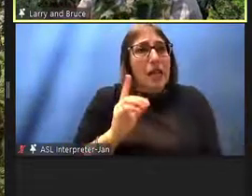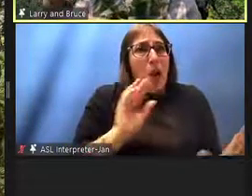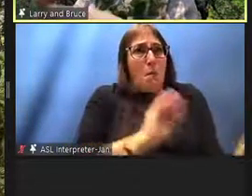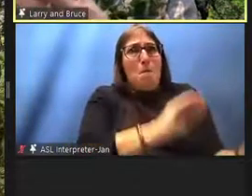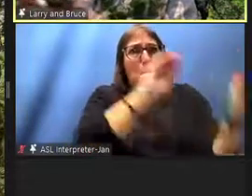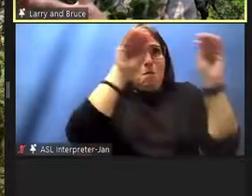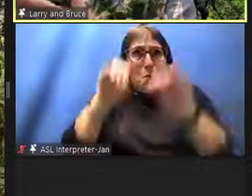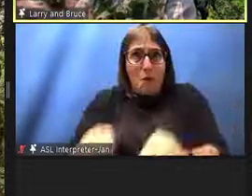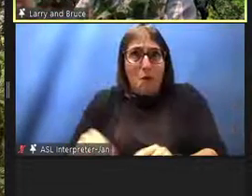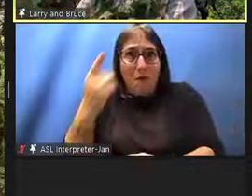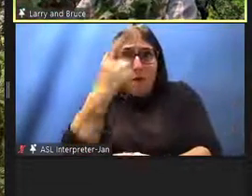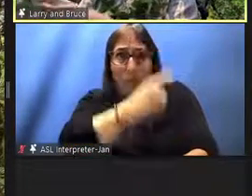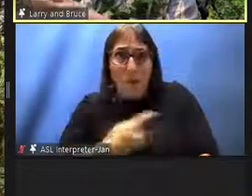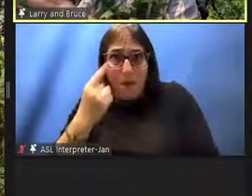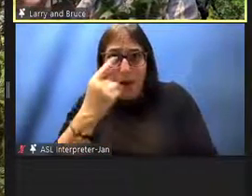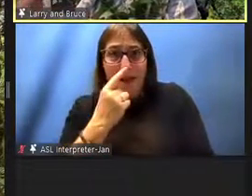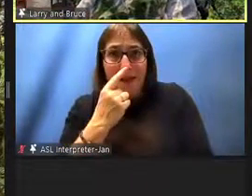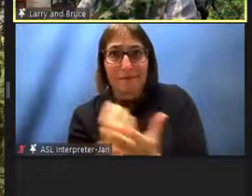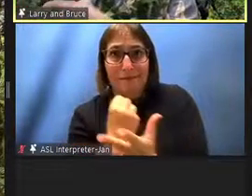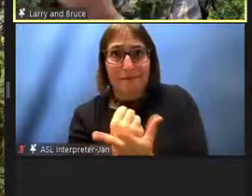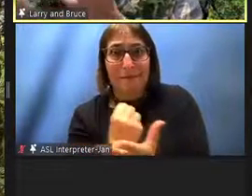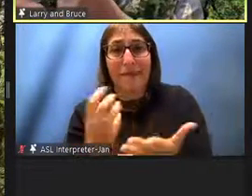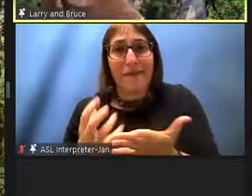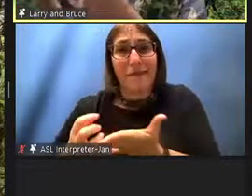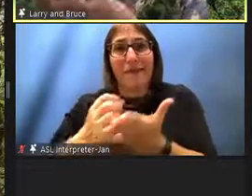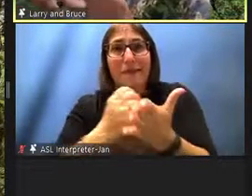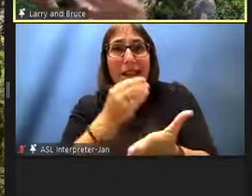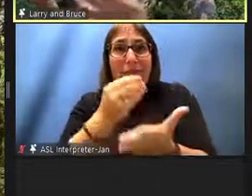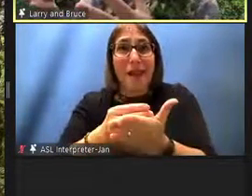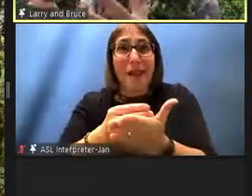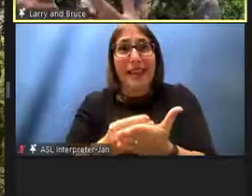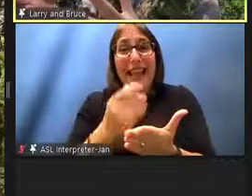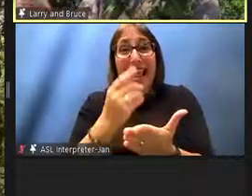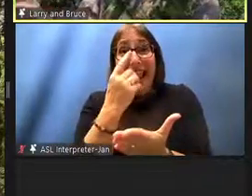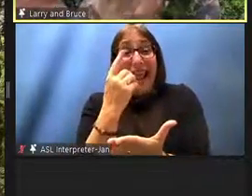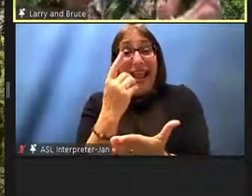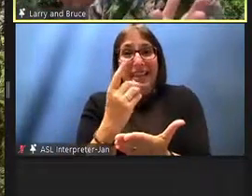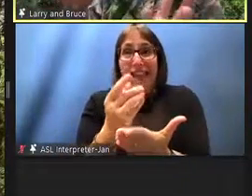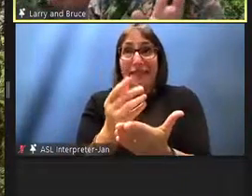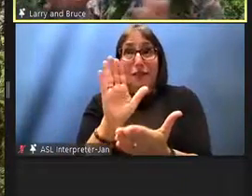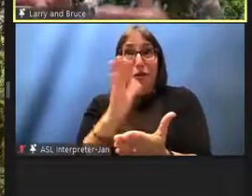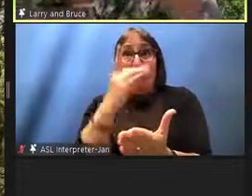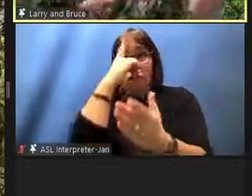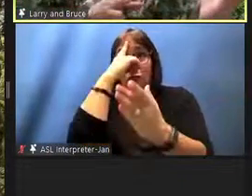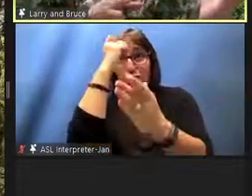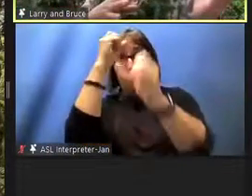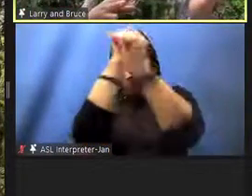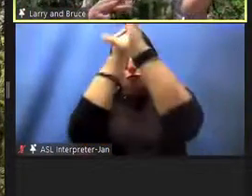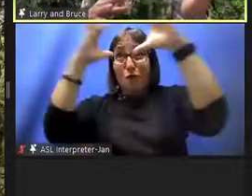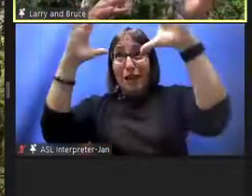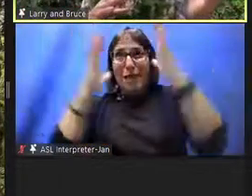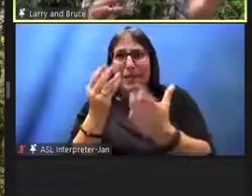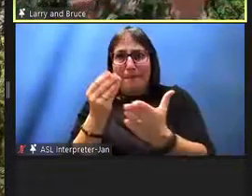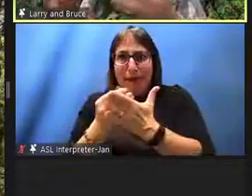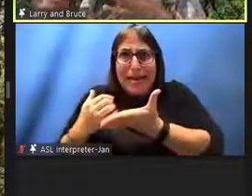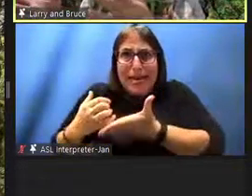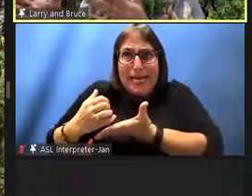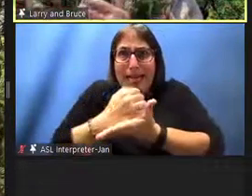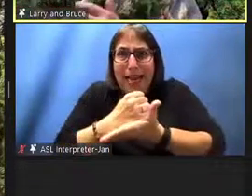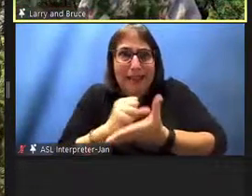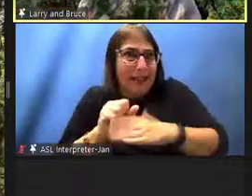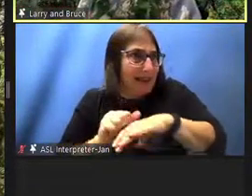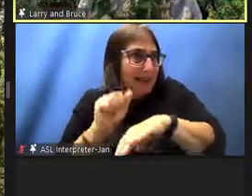to make some money and part the dream was to send this big money back home to help their family back home well